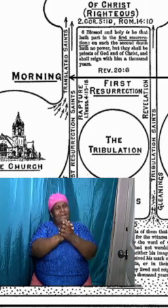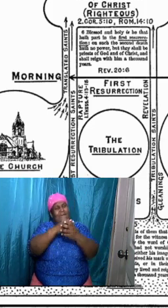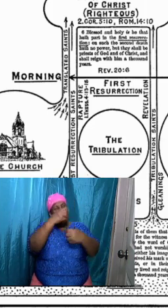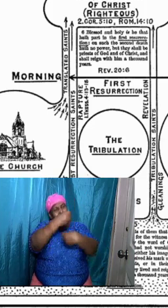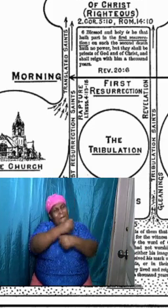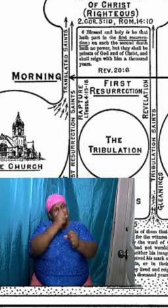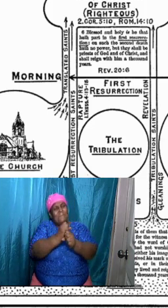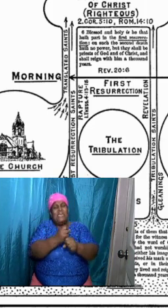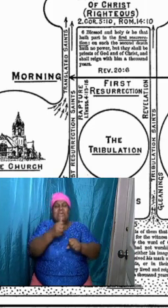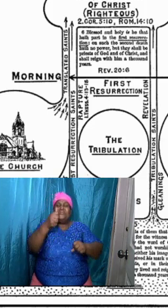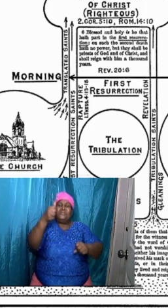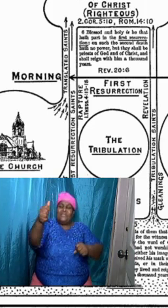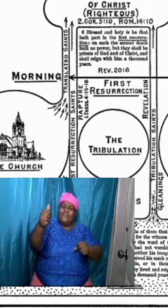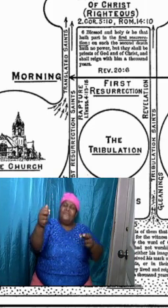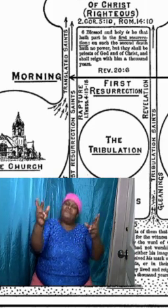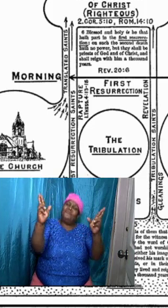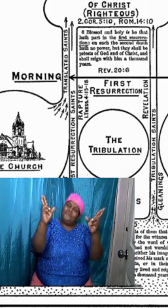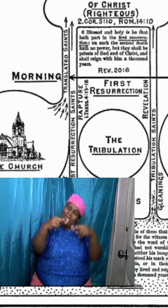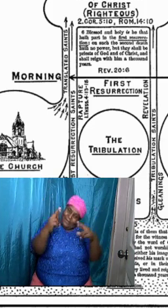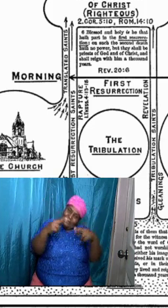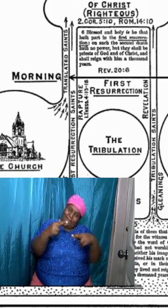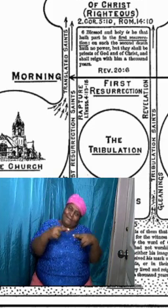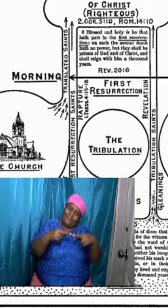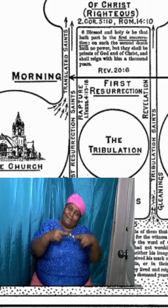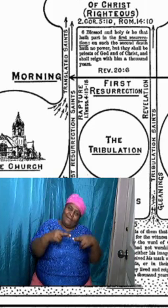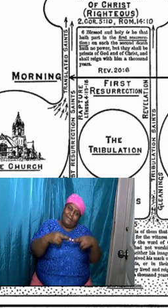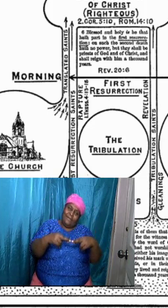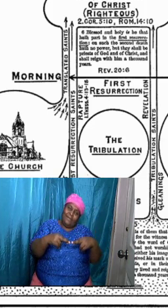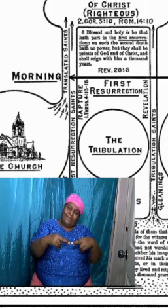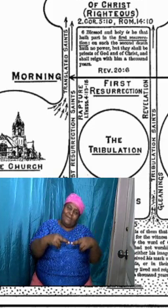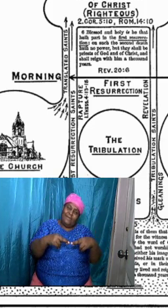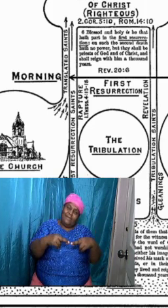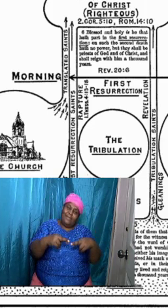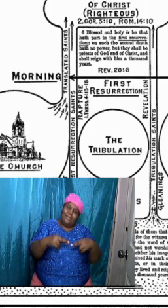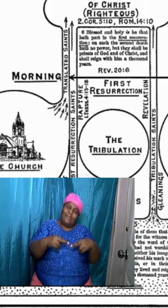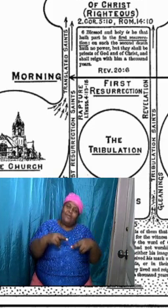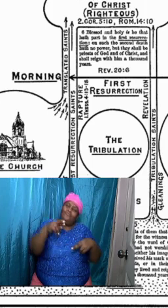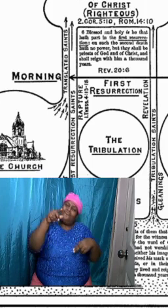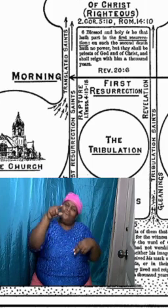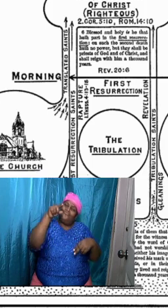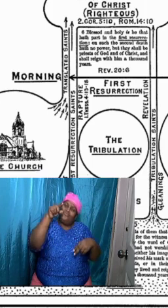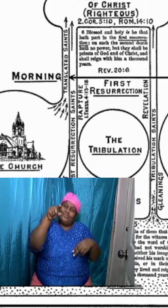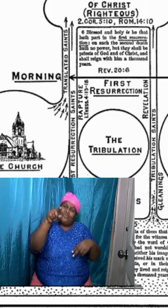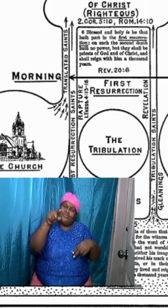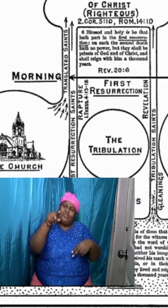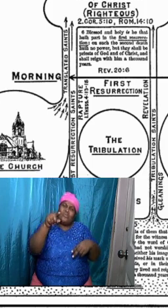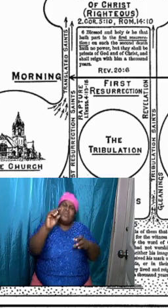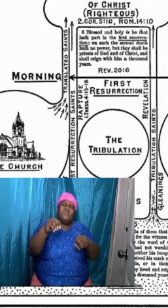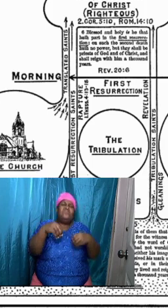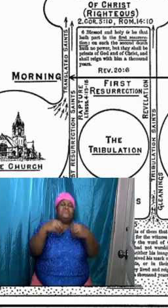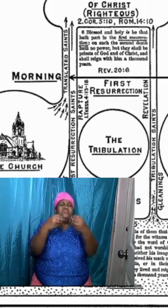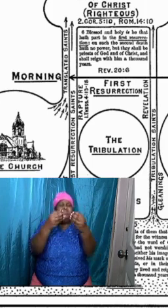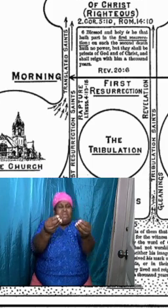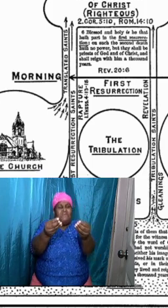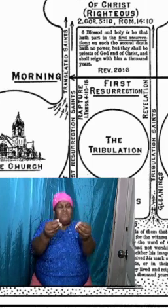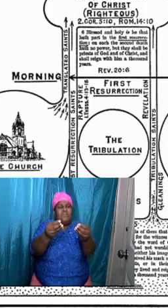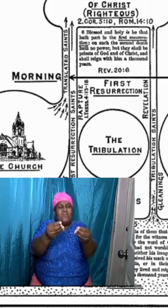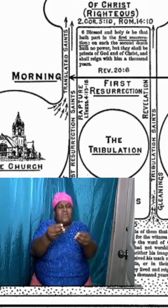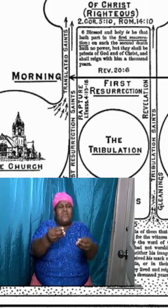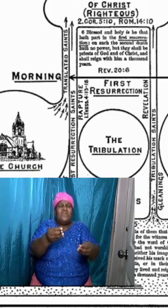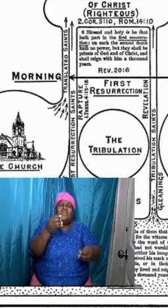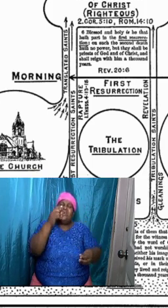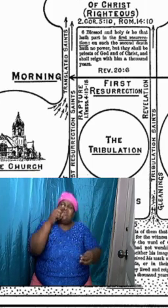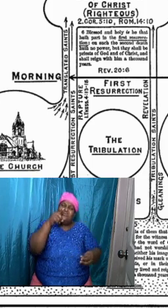herself ready. And to her was granted that she be